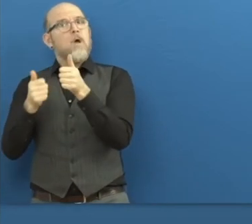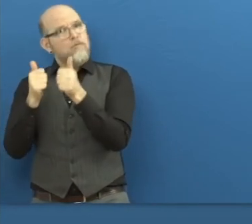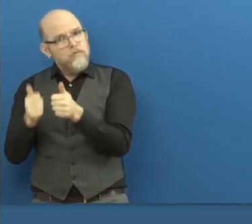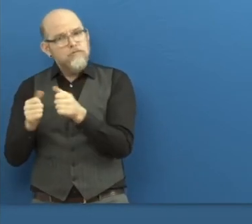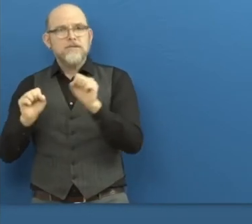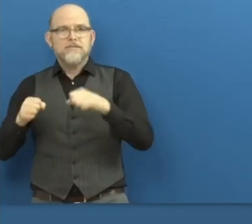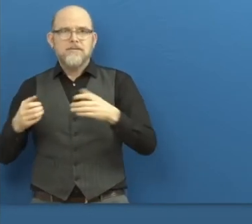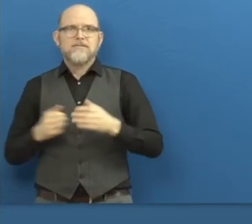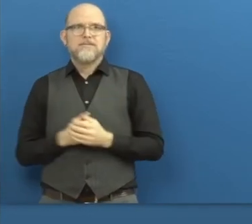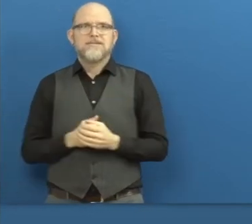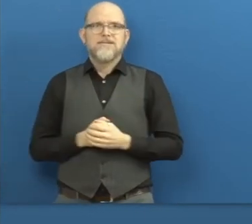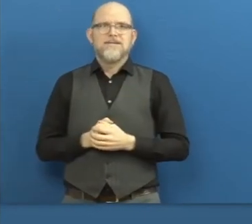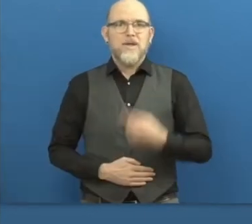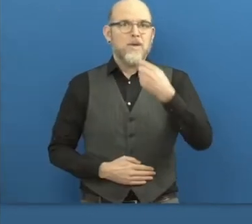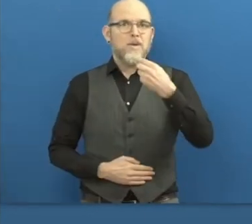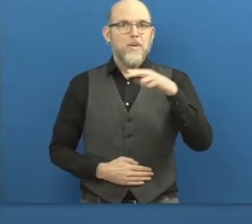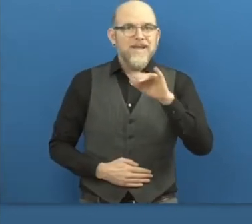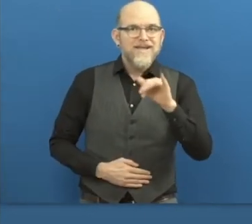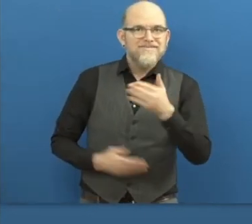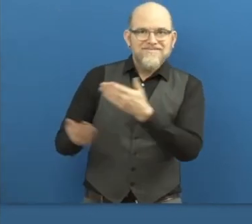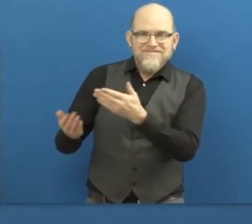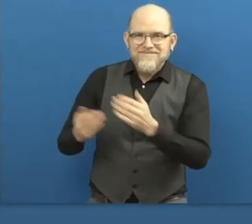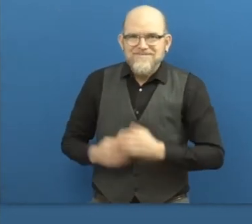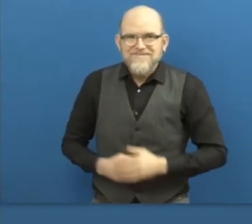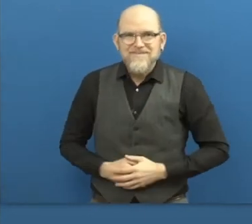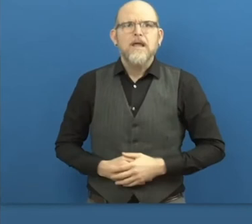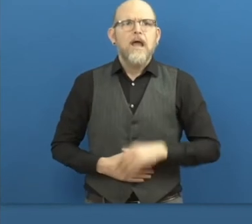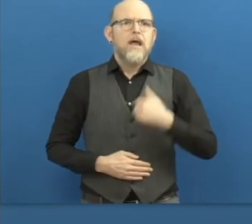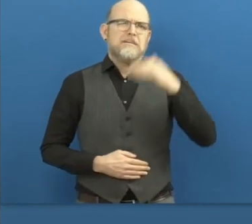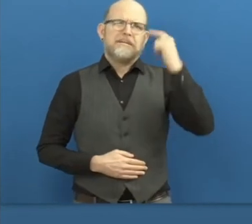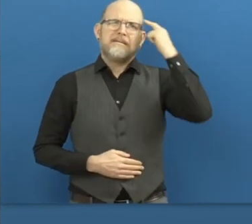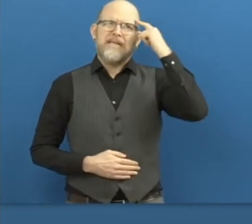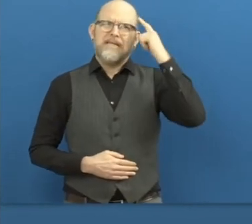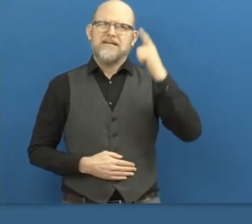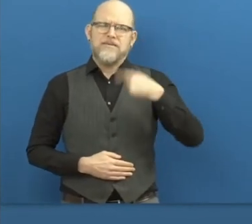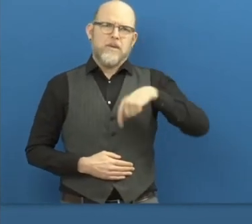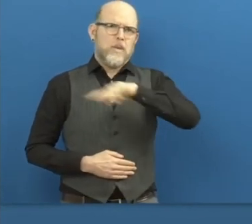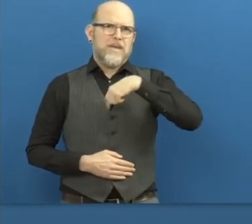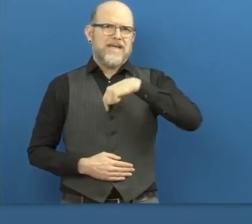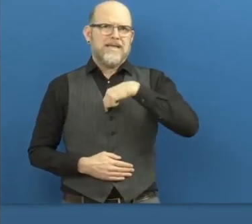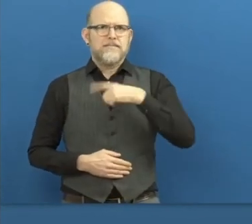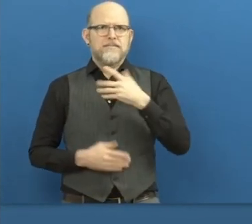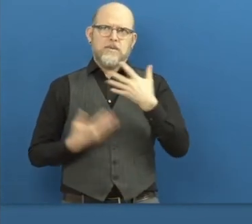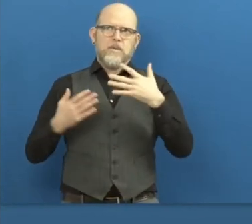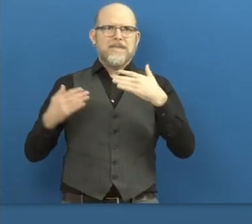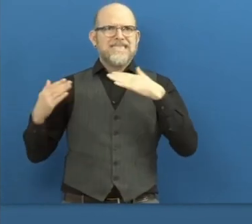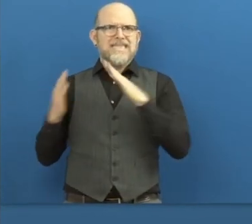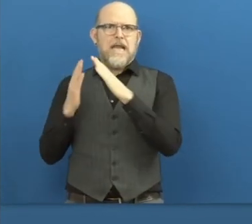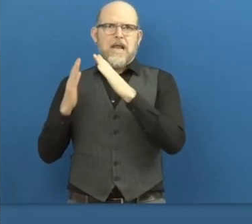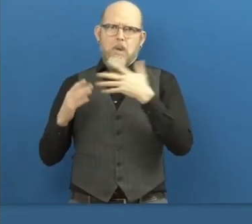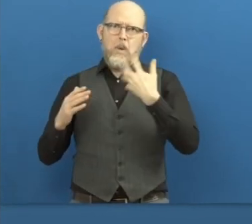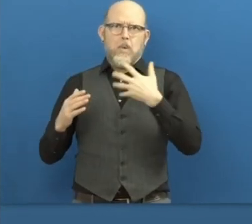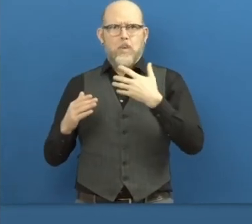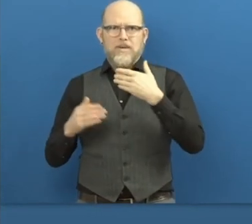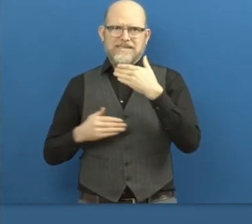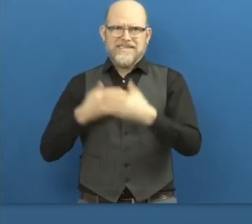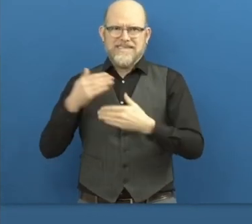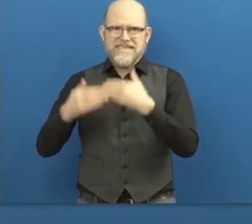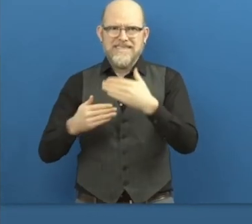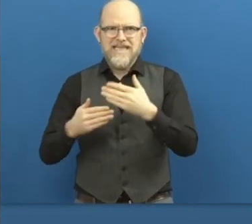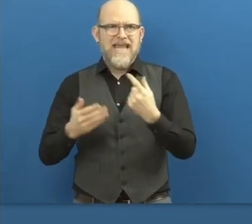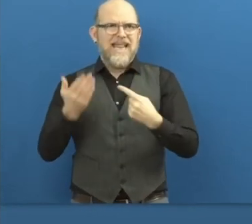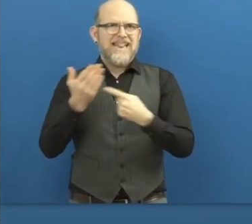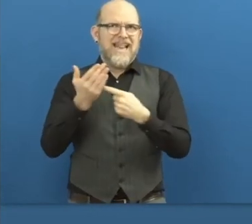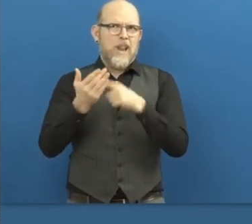I believe we have a lot of challenge on what John mentioned about technology. Even